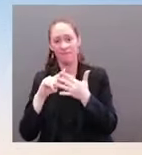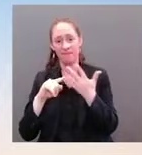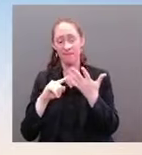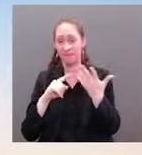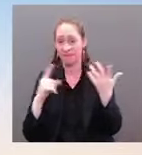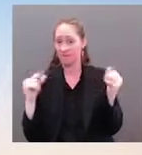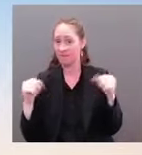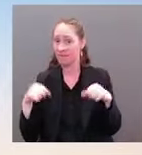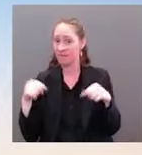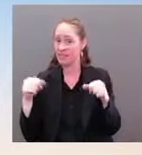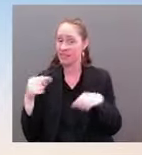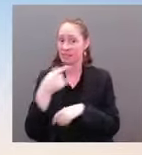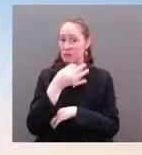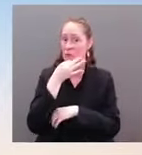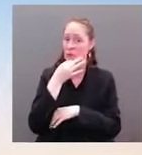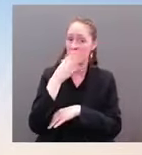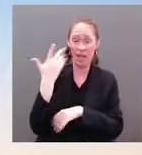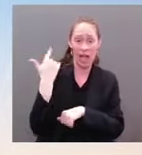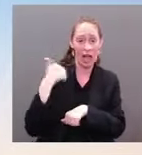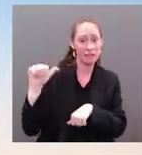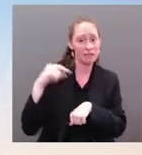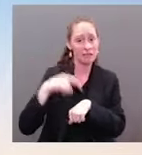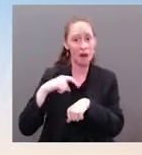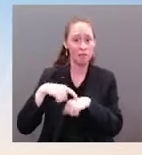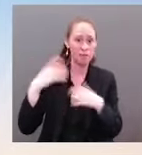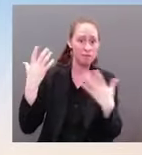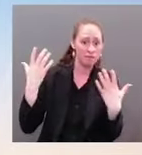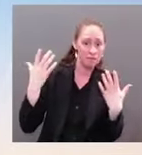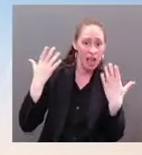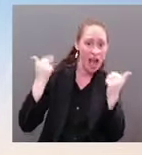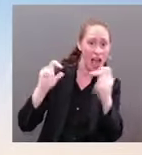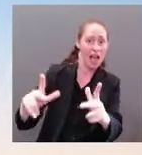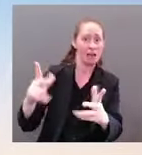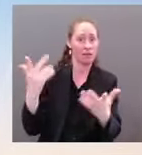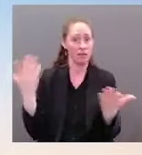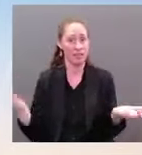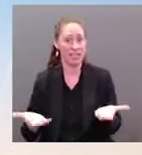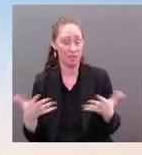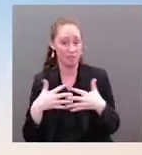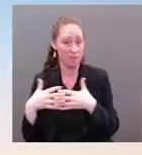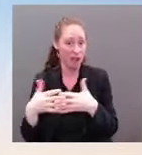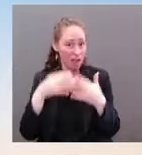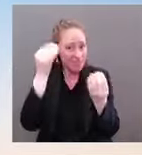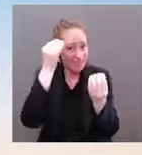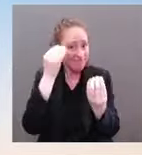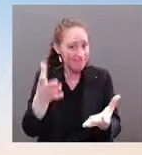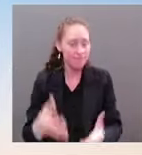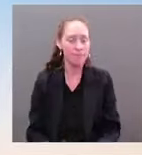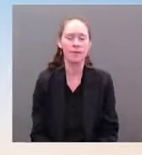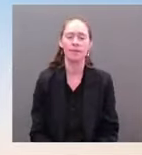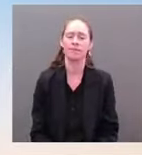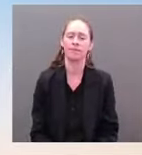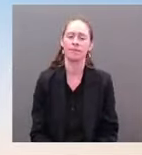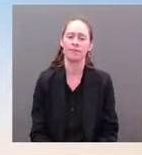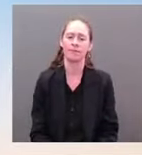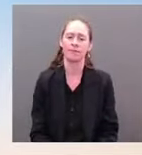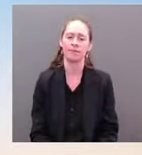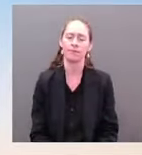clear, there is no certainty there will be a cyber incident on critical infrastructure. So why am I here?